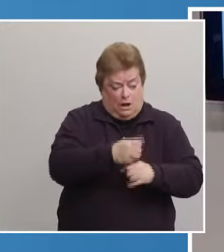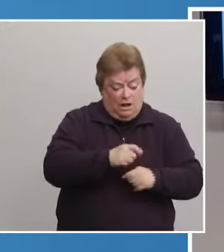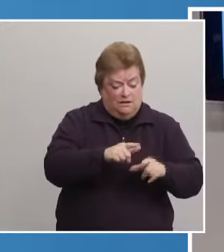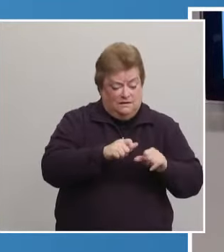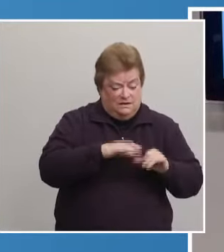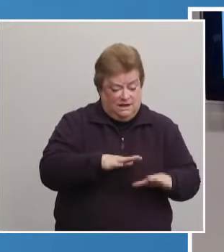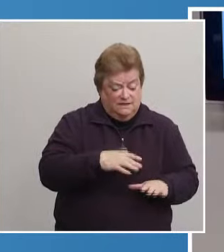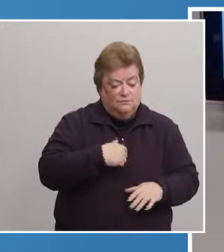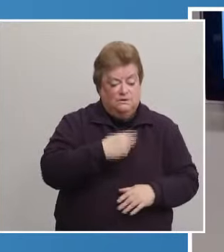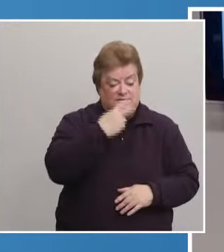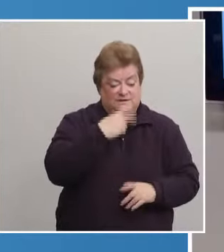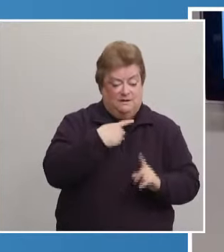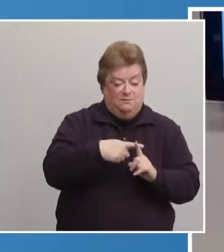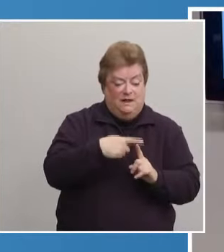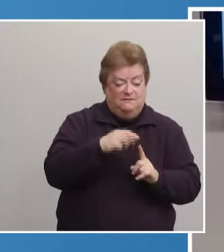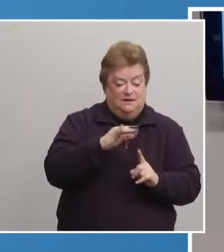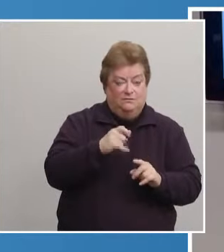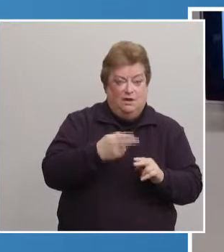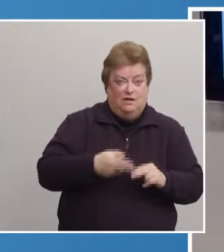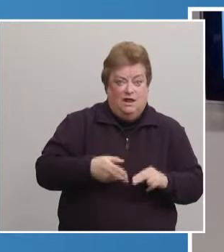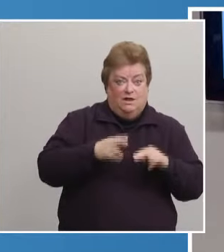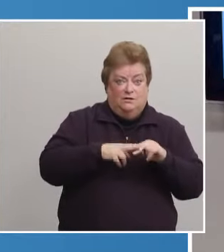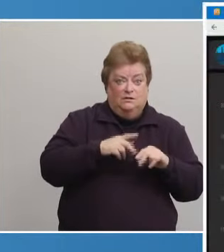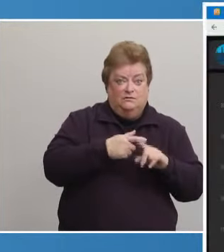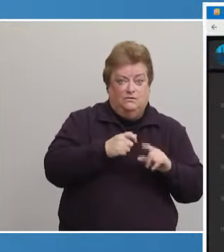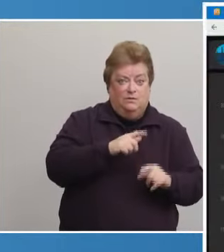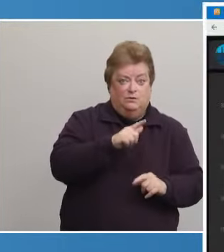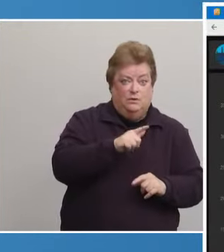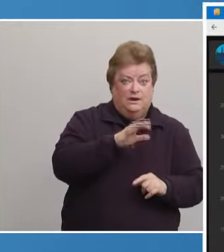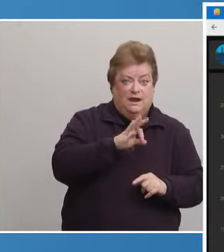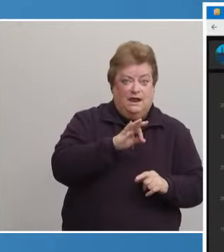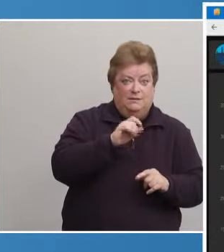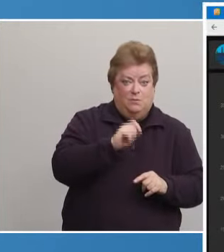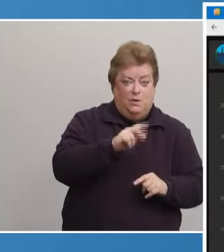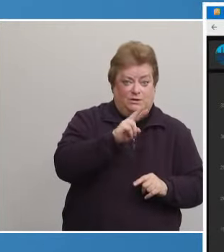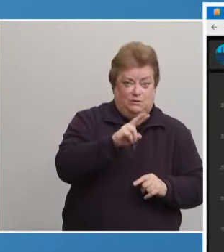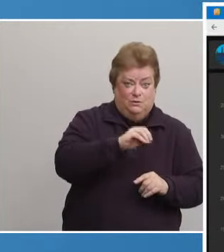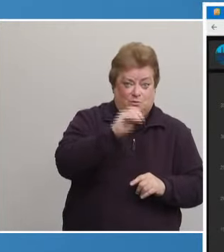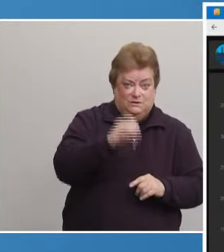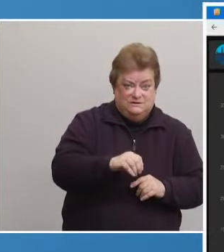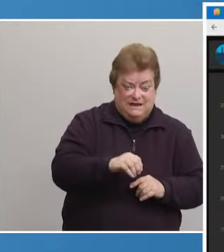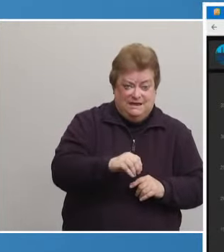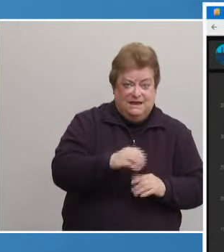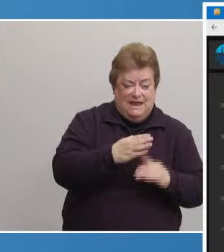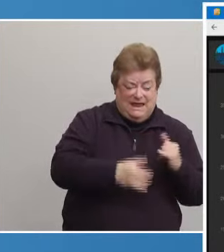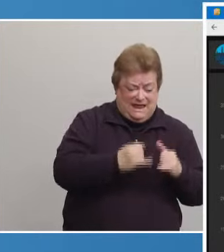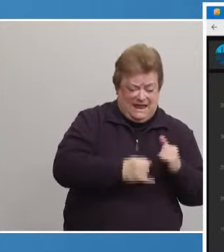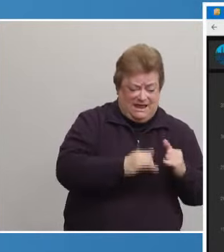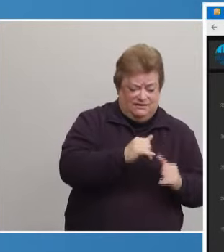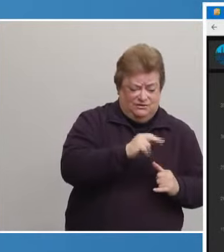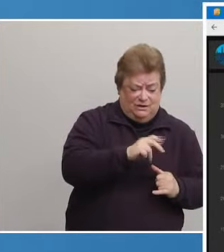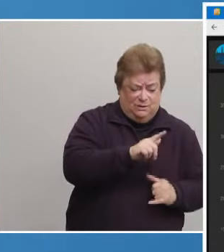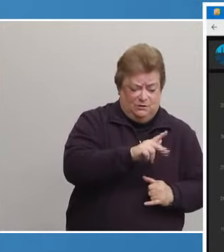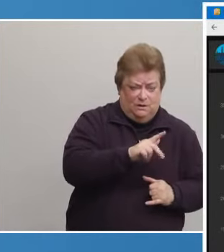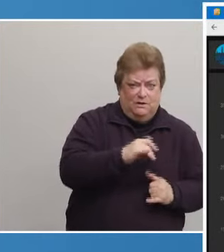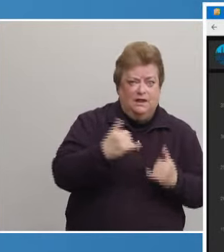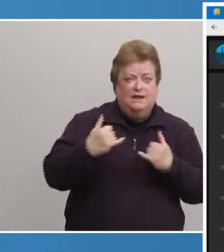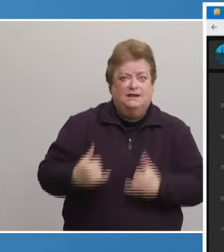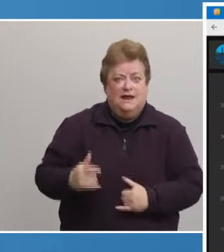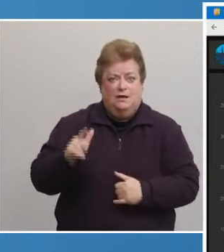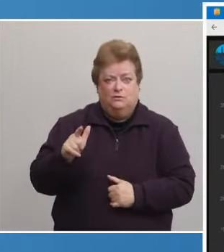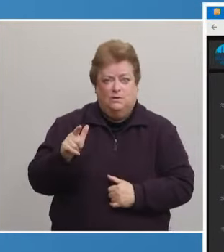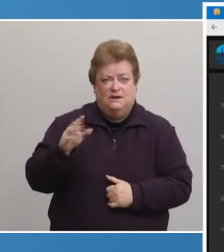see the positivity rate decrease from 29.2% the week ending January 23rd to 26